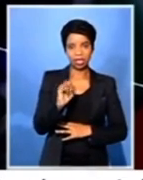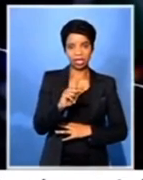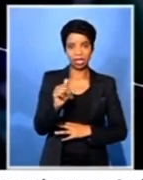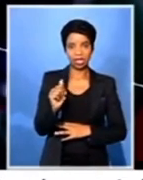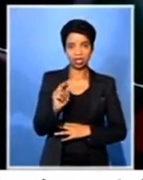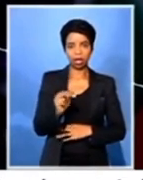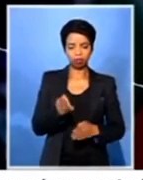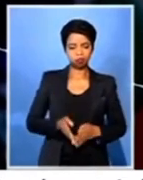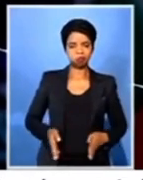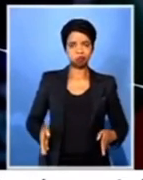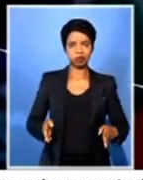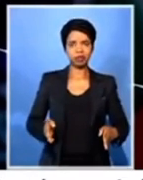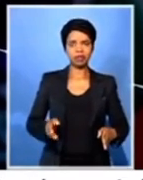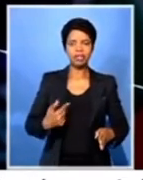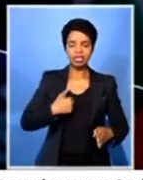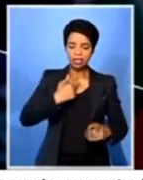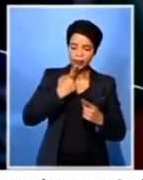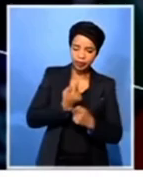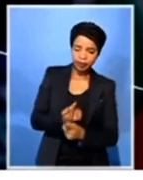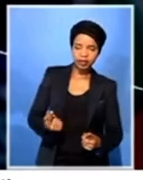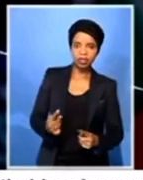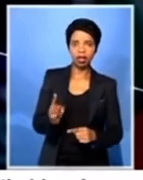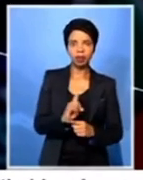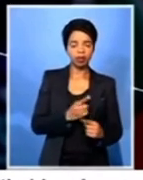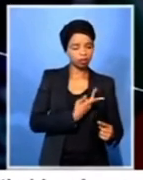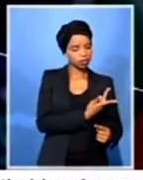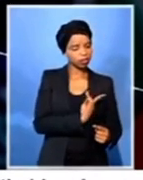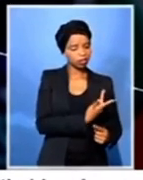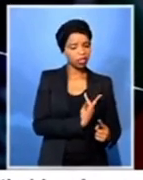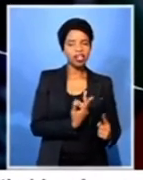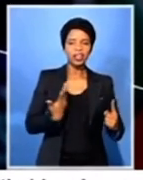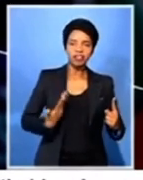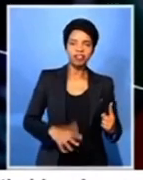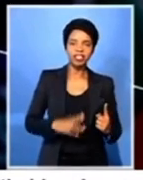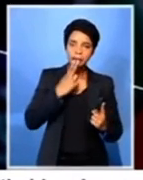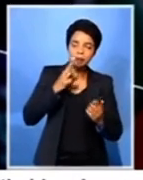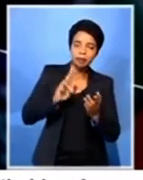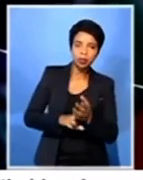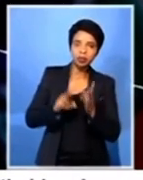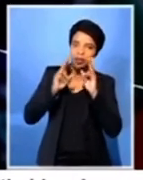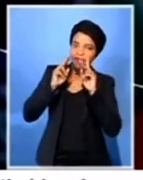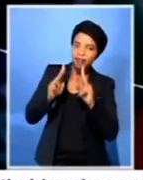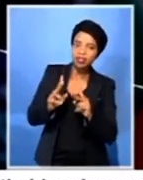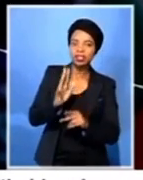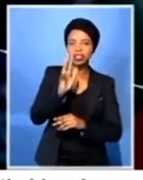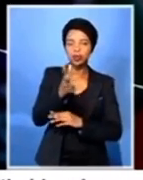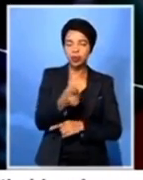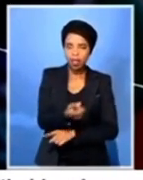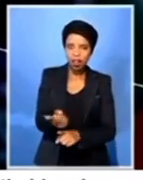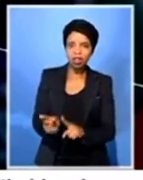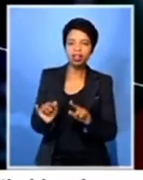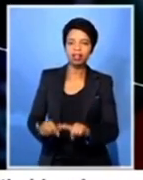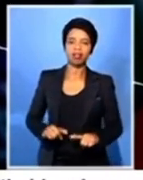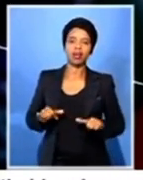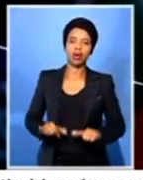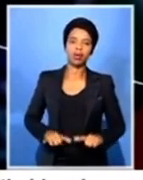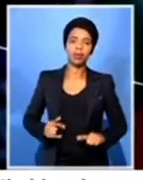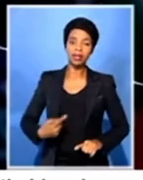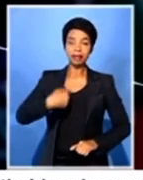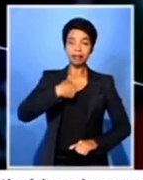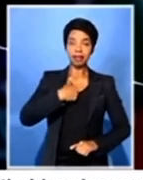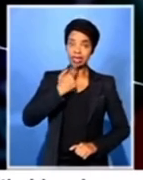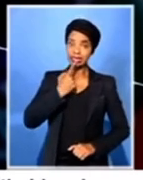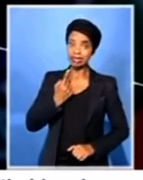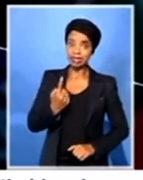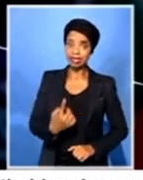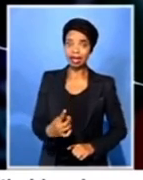We, together with you, promised them a quiet visit. They are still waiting. What do I tell them when